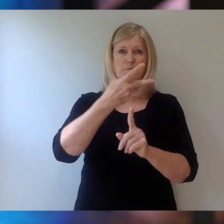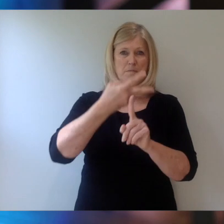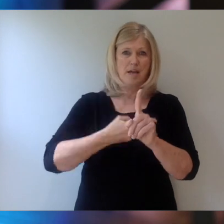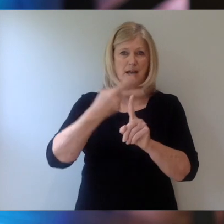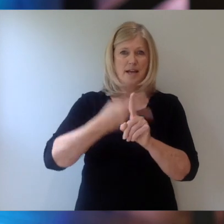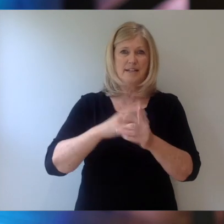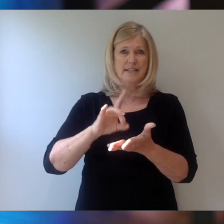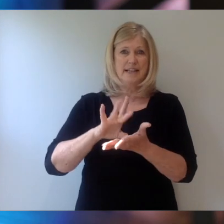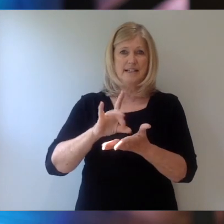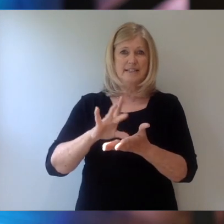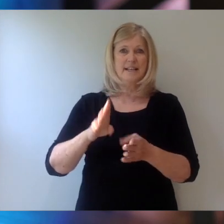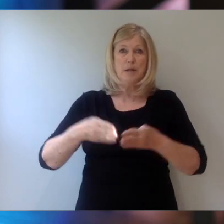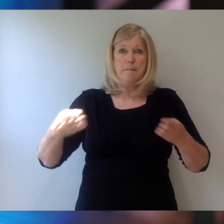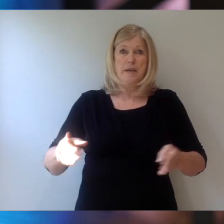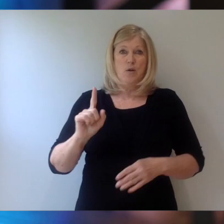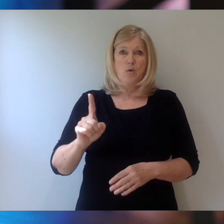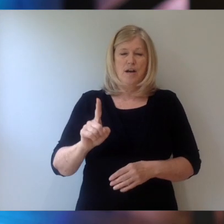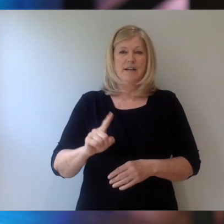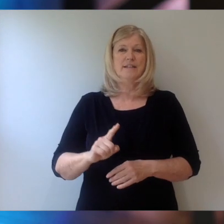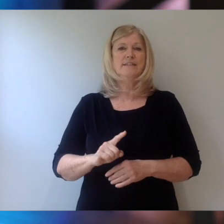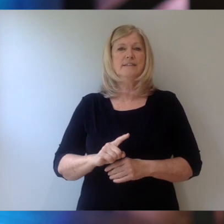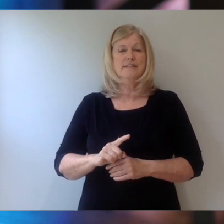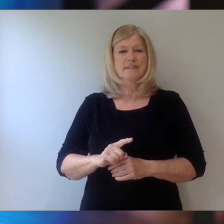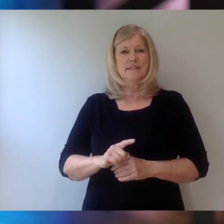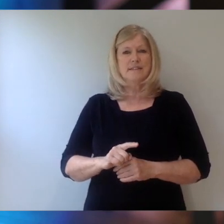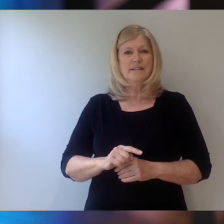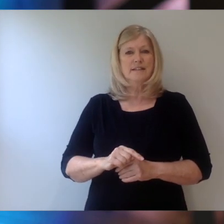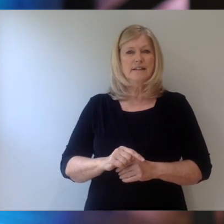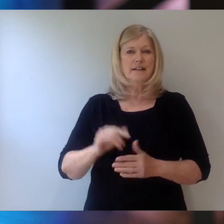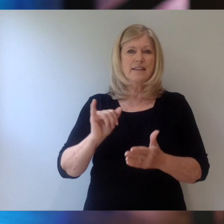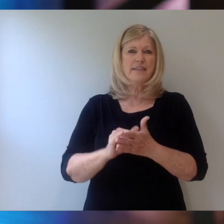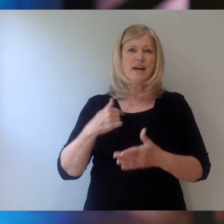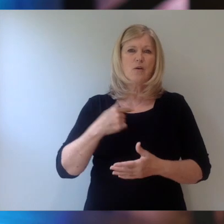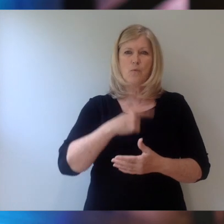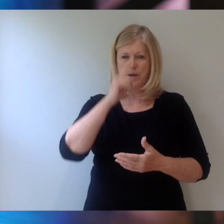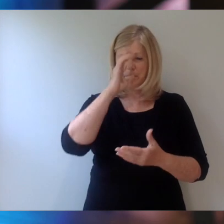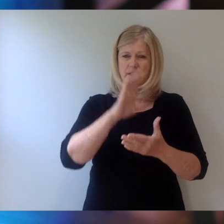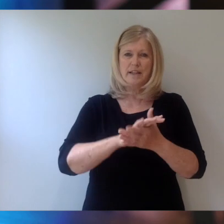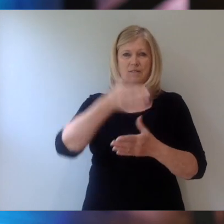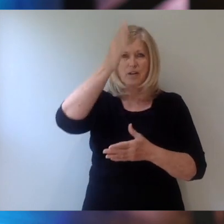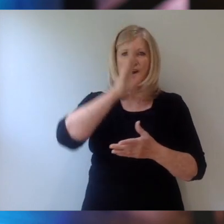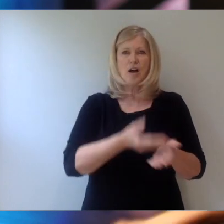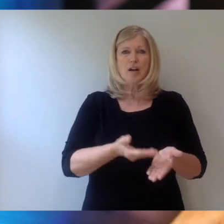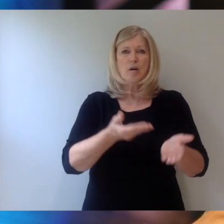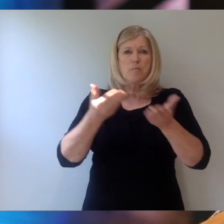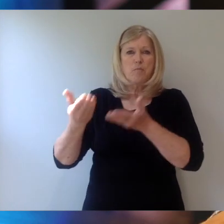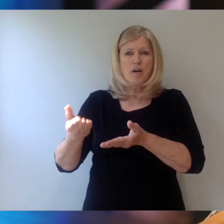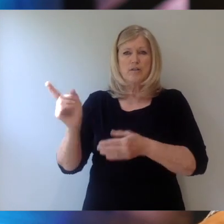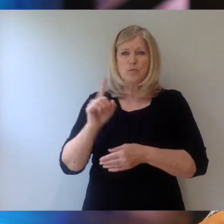our own right. It's different than the first century, but in our own right, that we believe that God brought us to where we're at